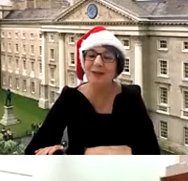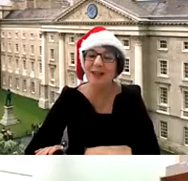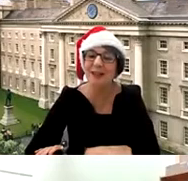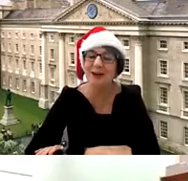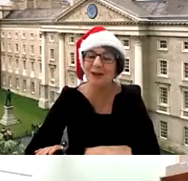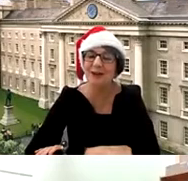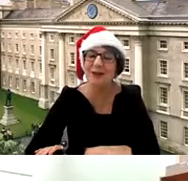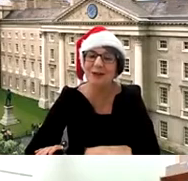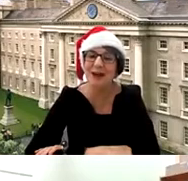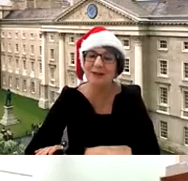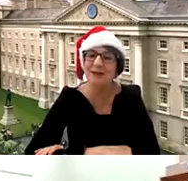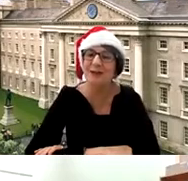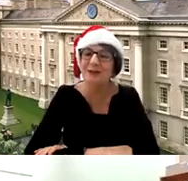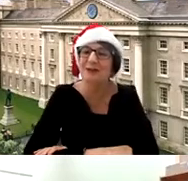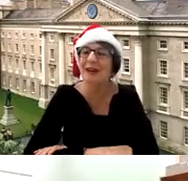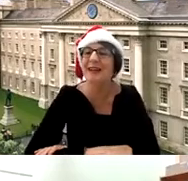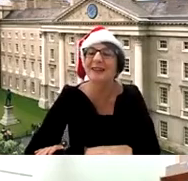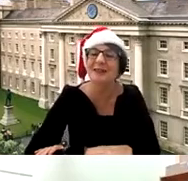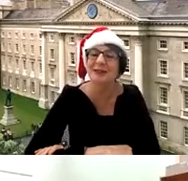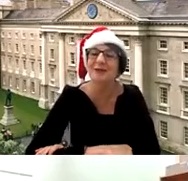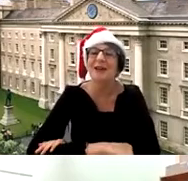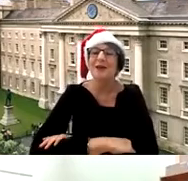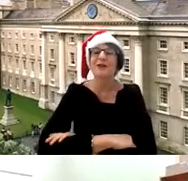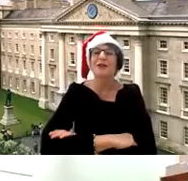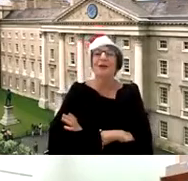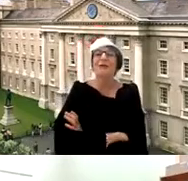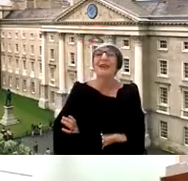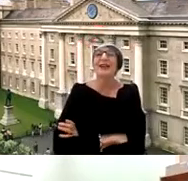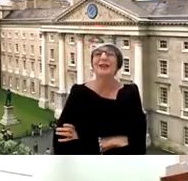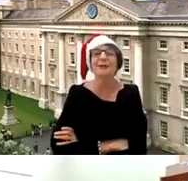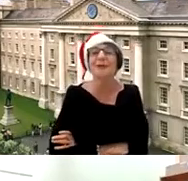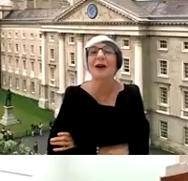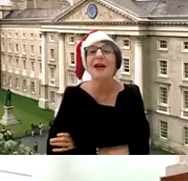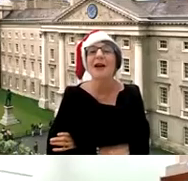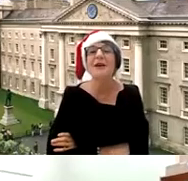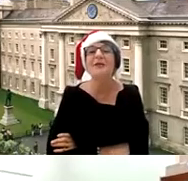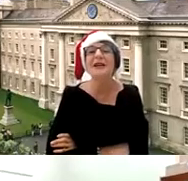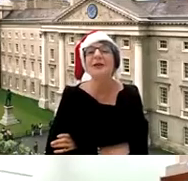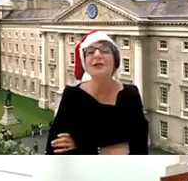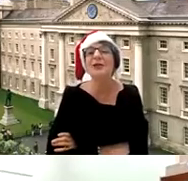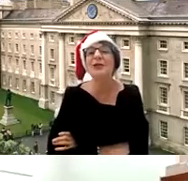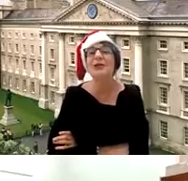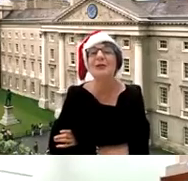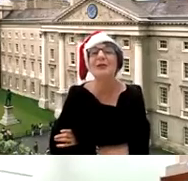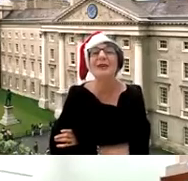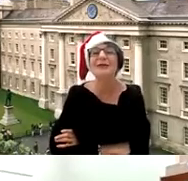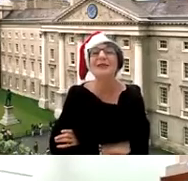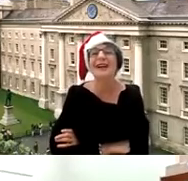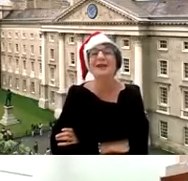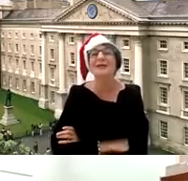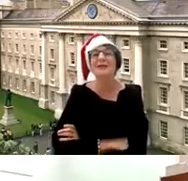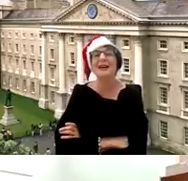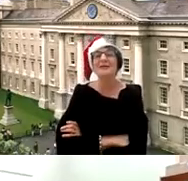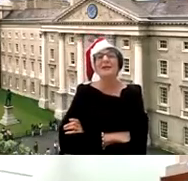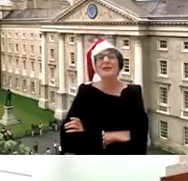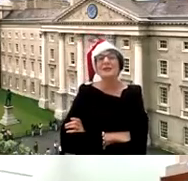we will be getting all of those out to you as well i think which will which will hopefully add to the program mary i'm going to go to mary newsy